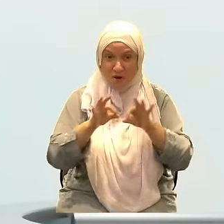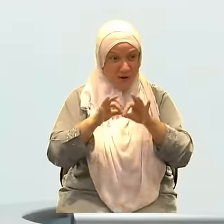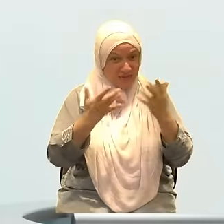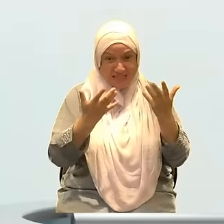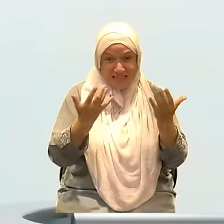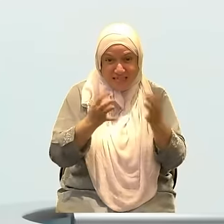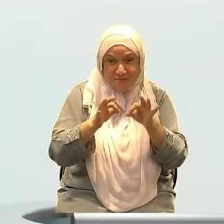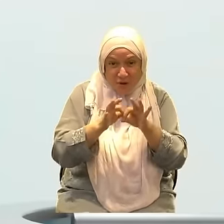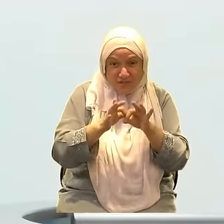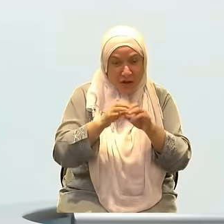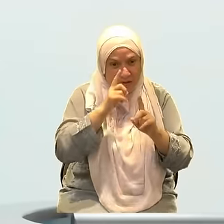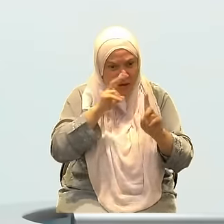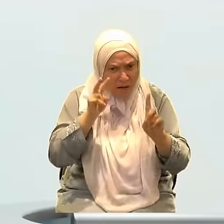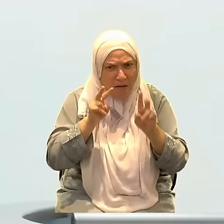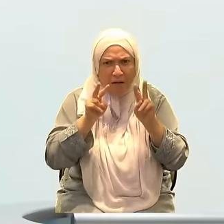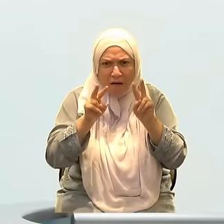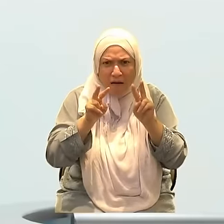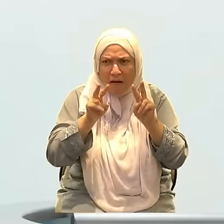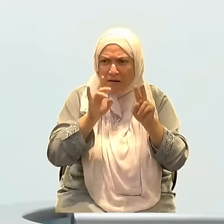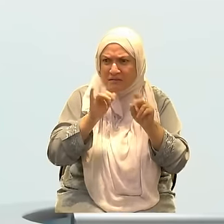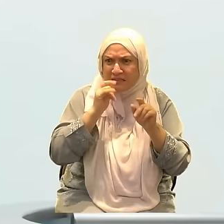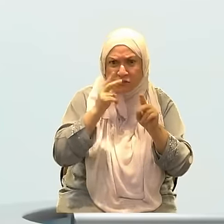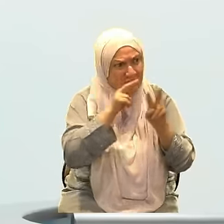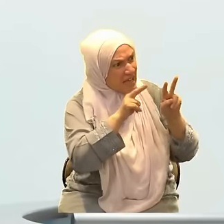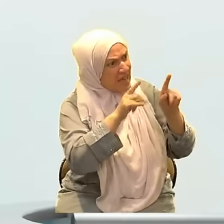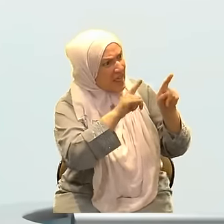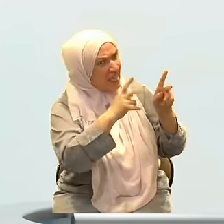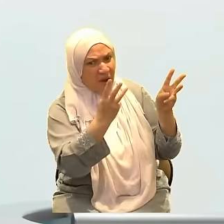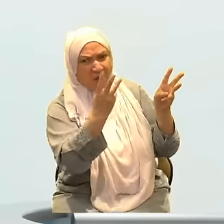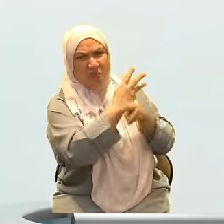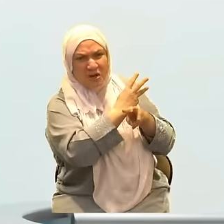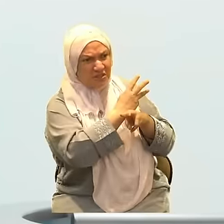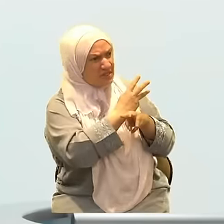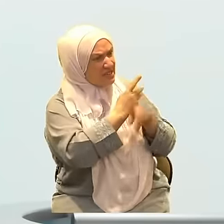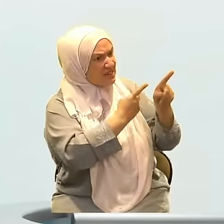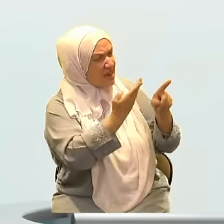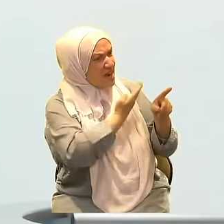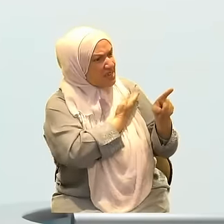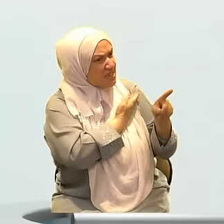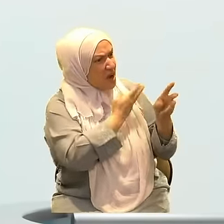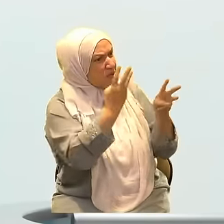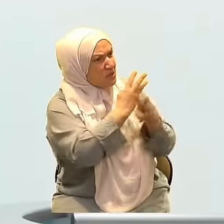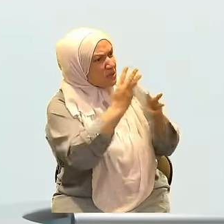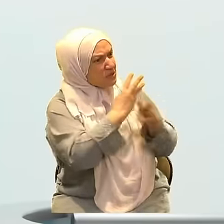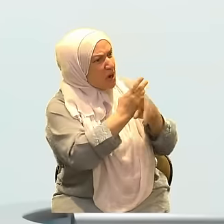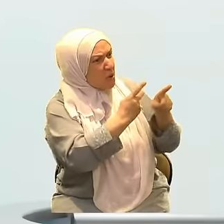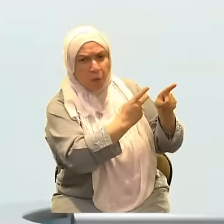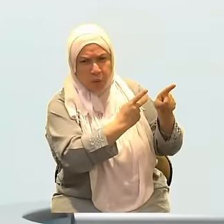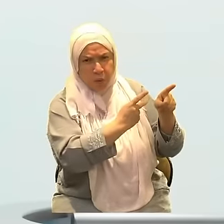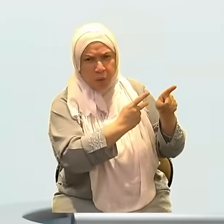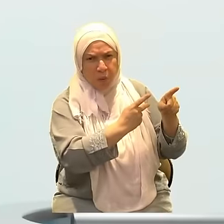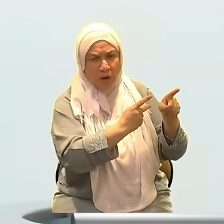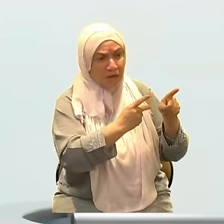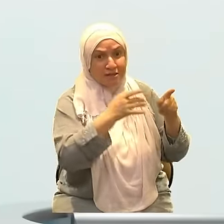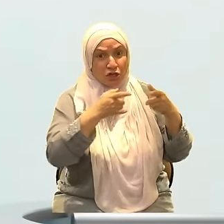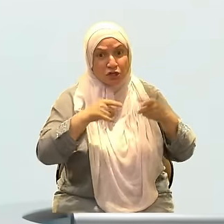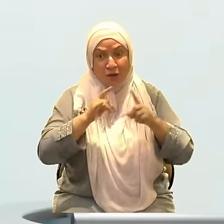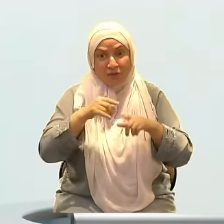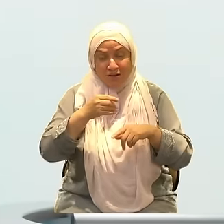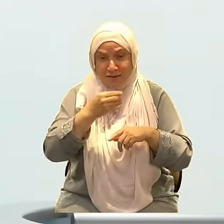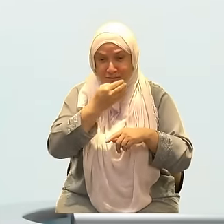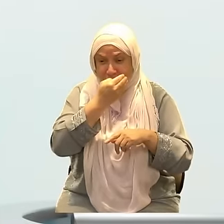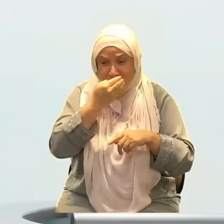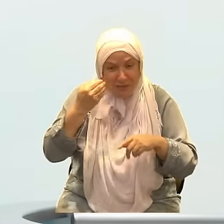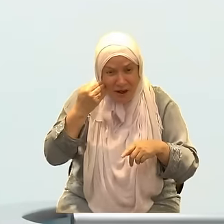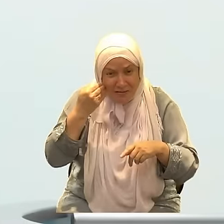know that many people's hearts are not feeling the same way, that our attention span is not the same way. But this is a condition that the Prophet